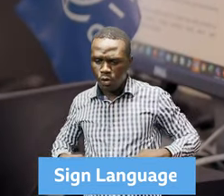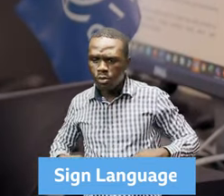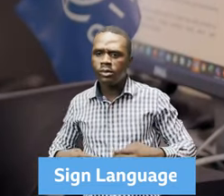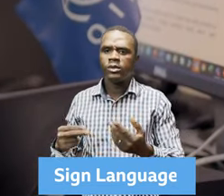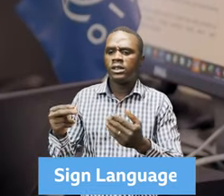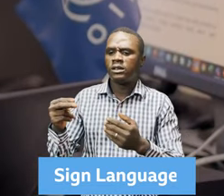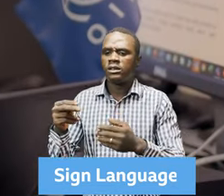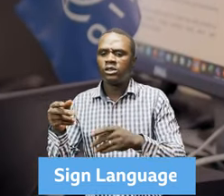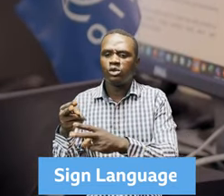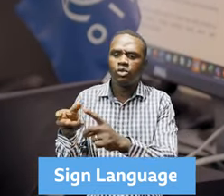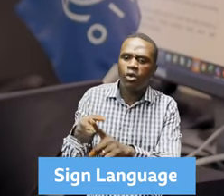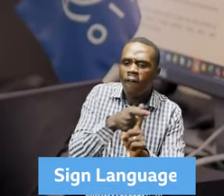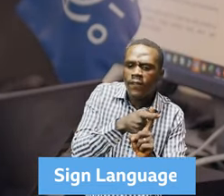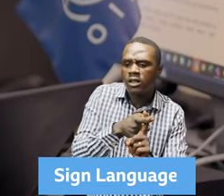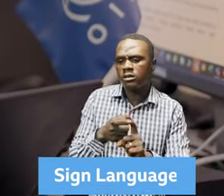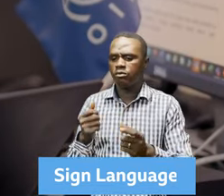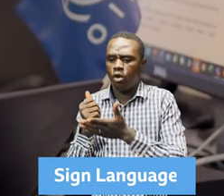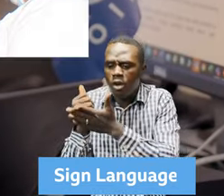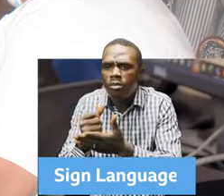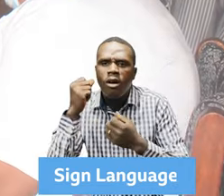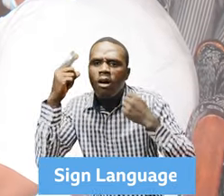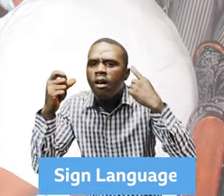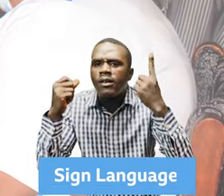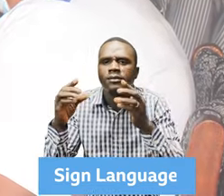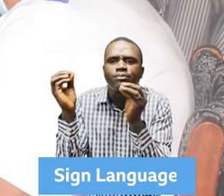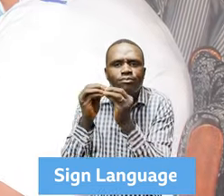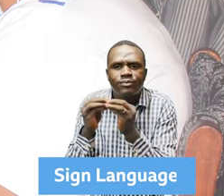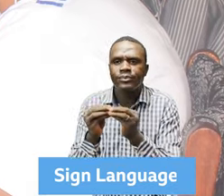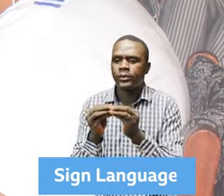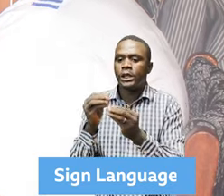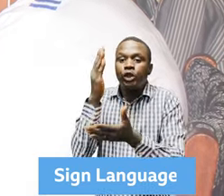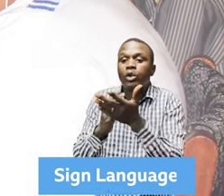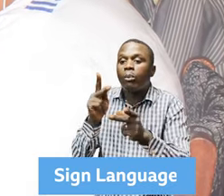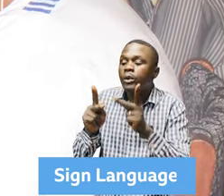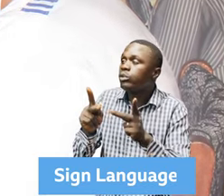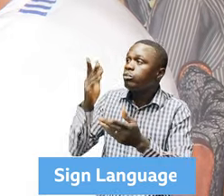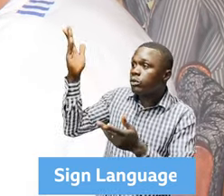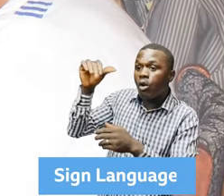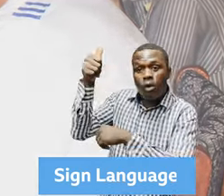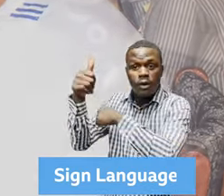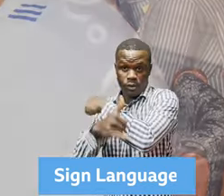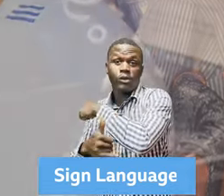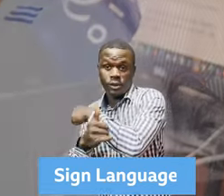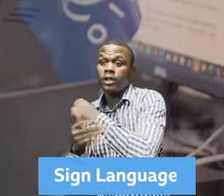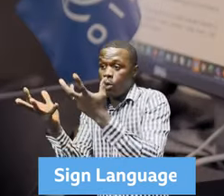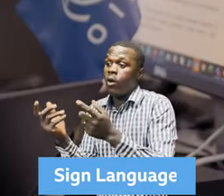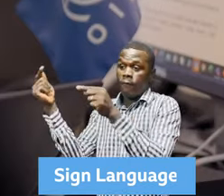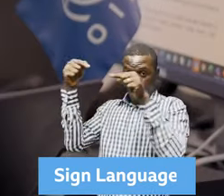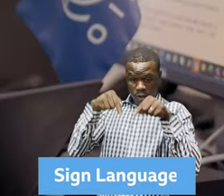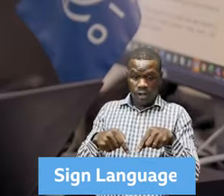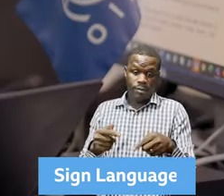human trafficking, and people smuggling. But also, we are assisting migrants who are stranded to return back home.